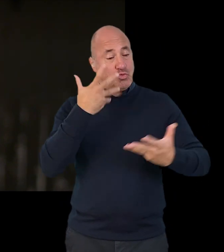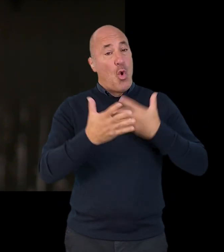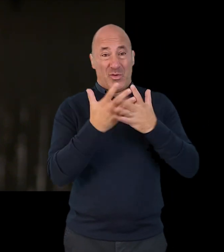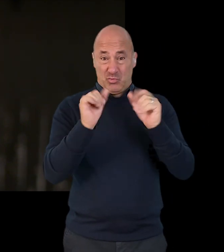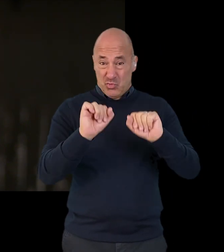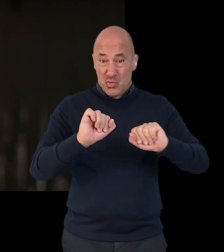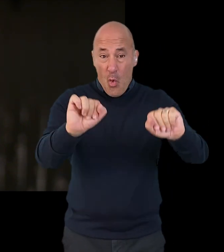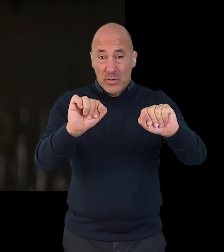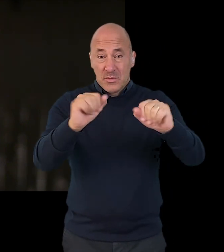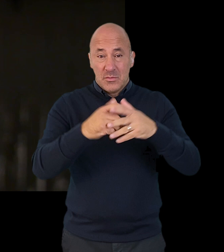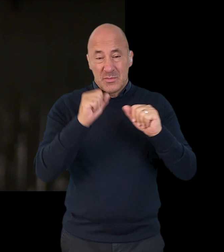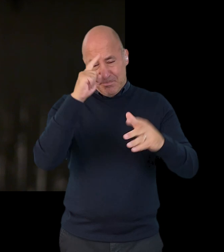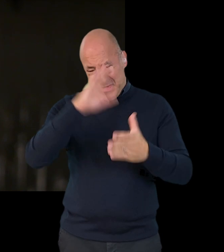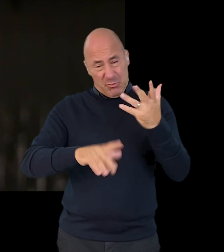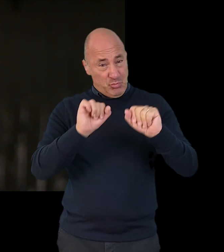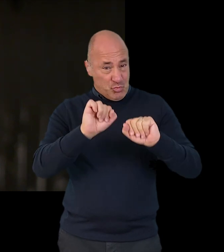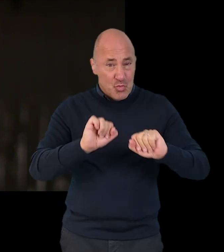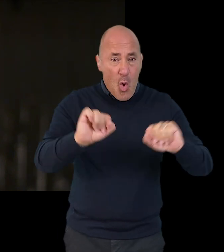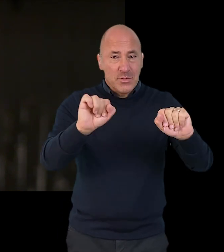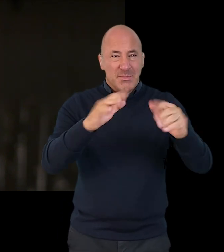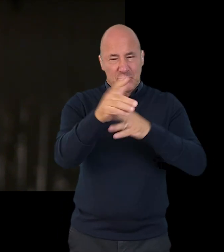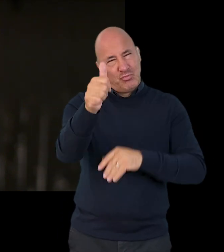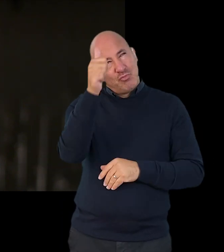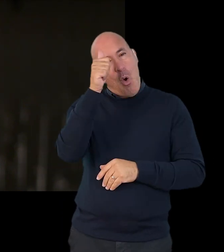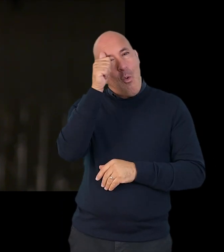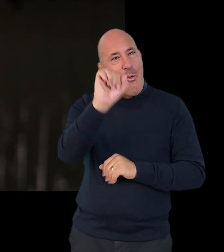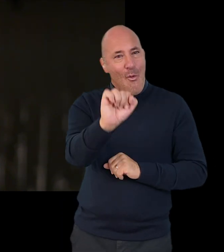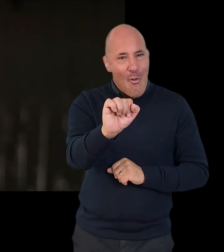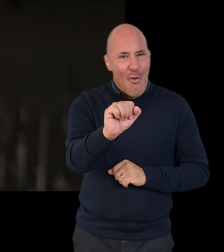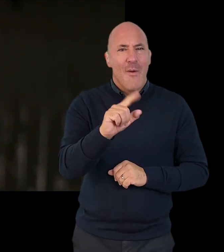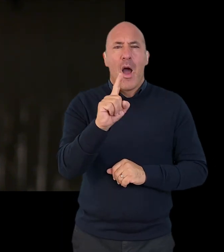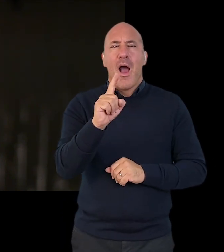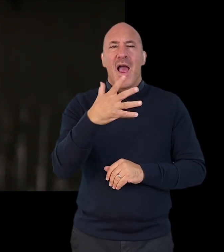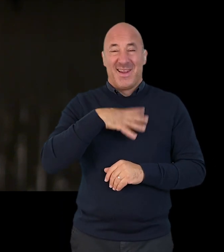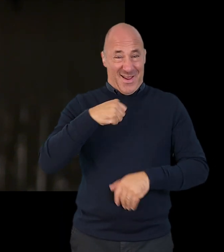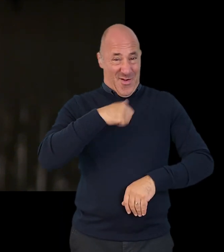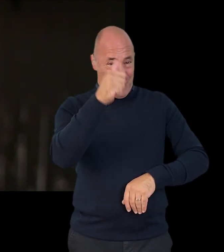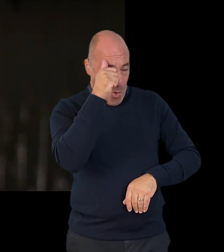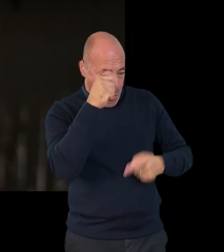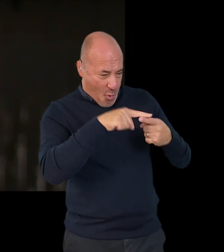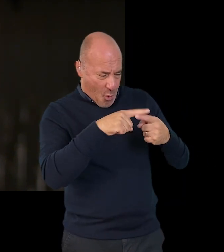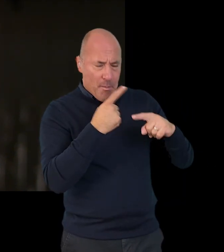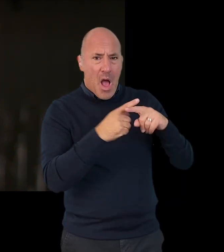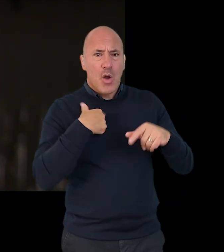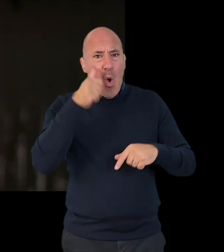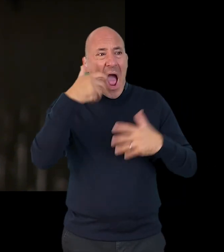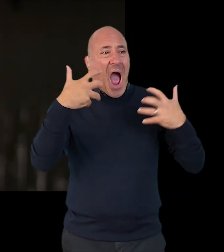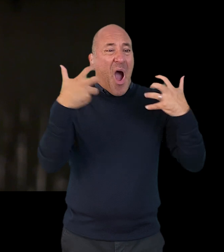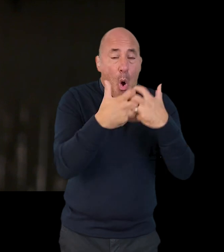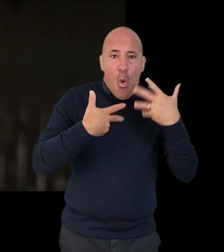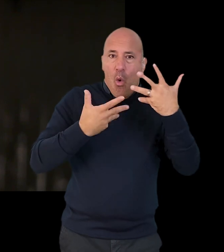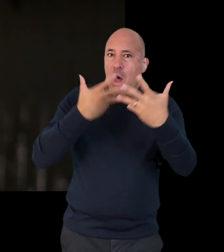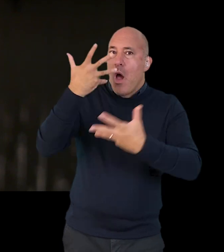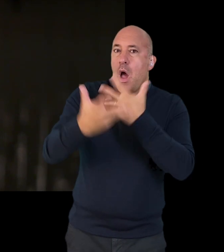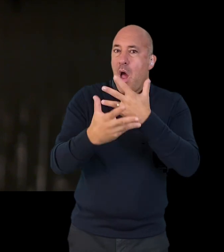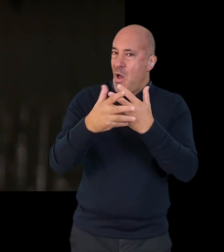Obviously this is your story, your experience so you will know it very well but one thing is to know it and one thing is to know how to explain